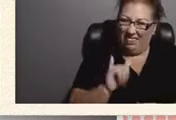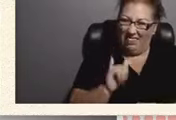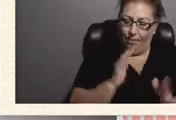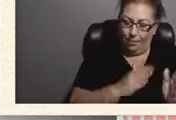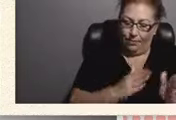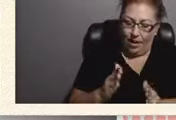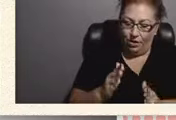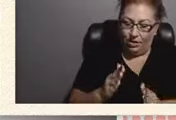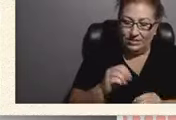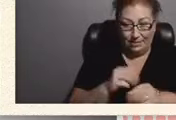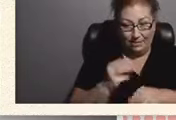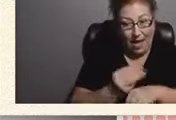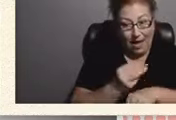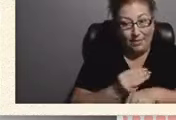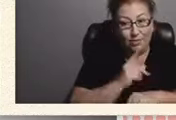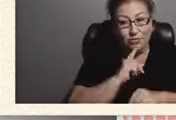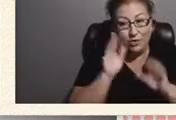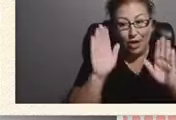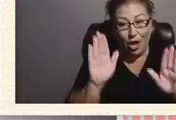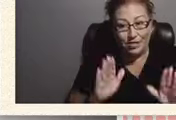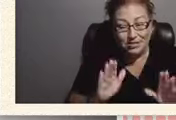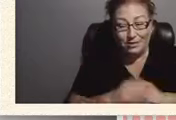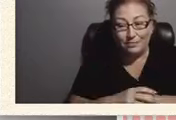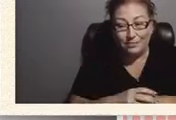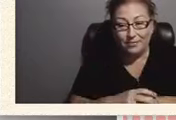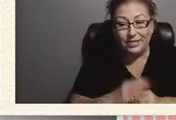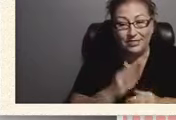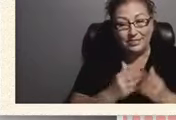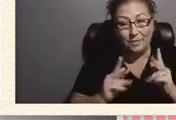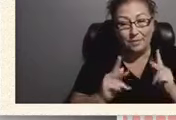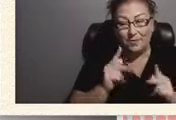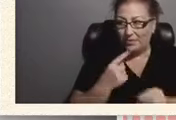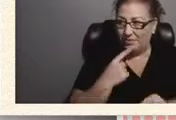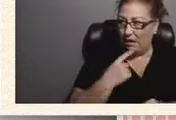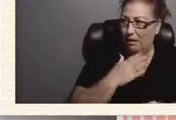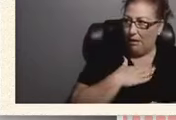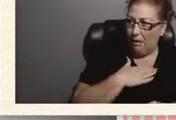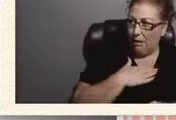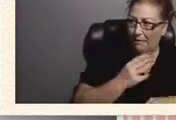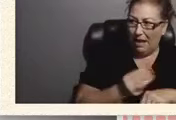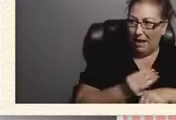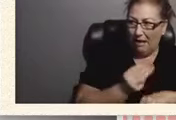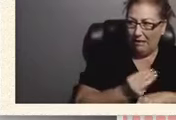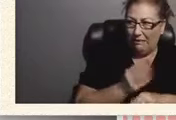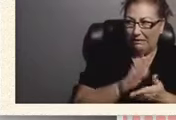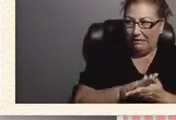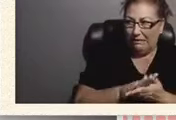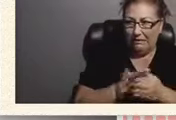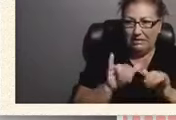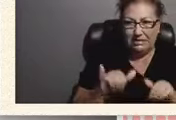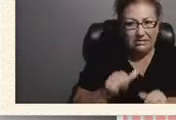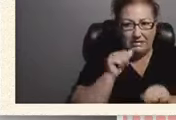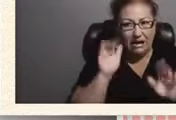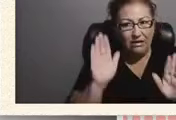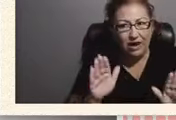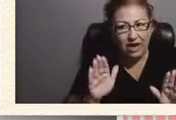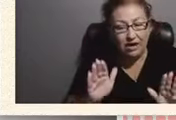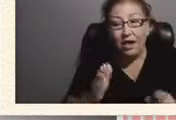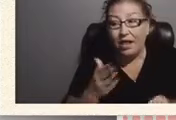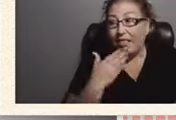was awesome like some people might say oh my gosh miami the school system is nothing great thank god i had